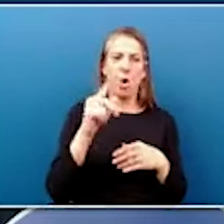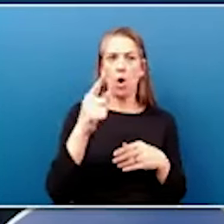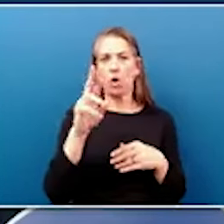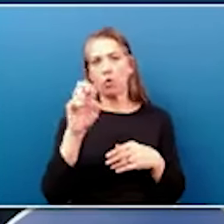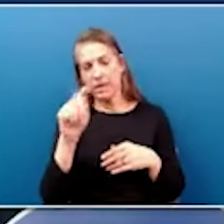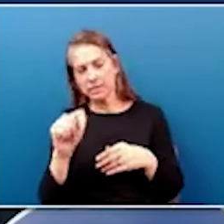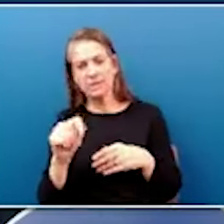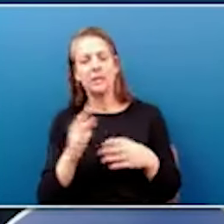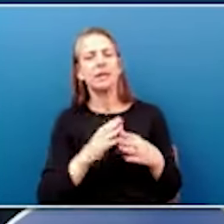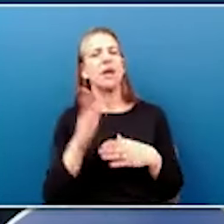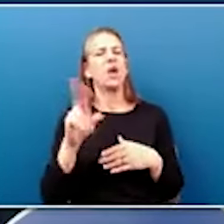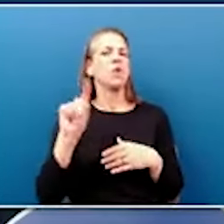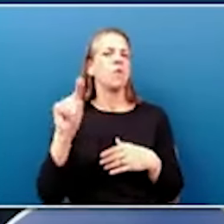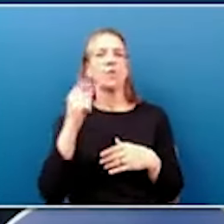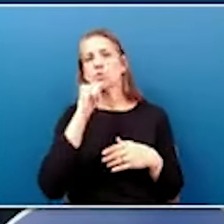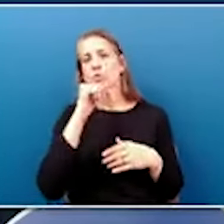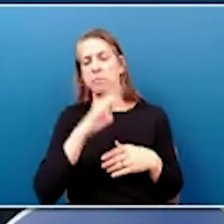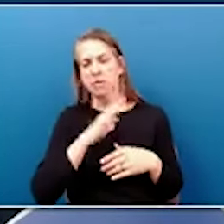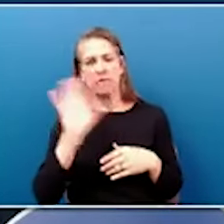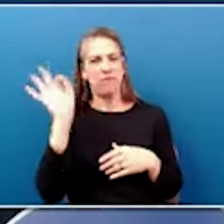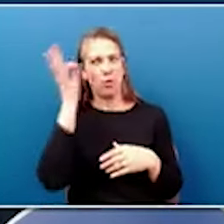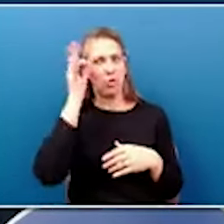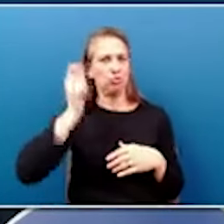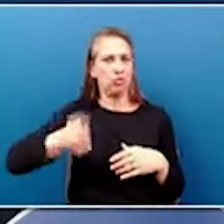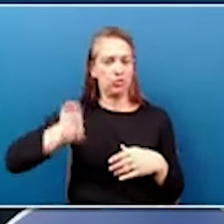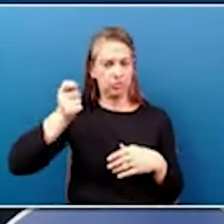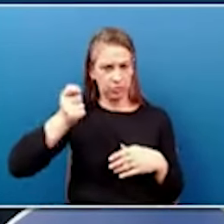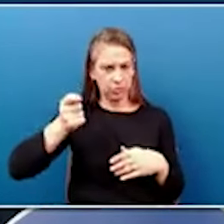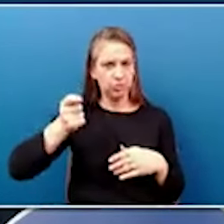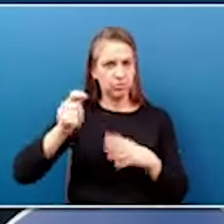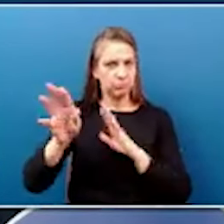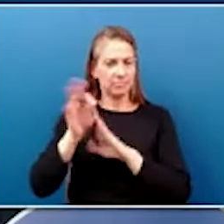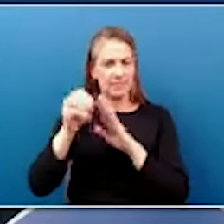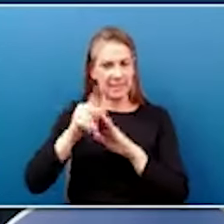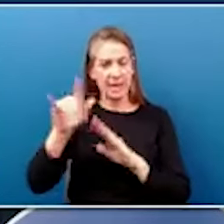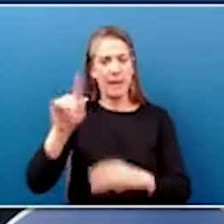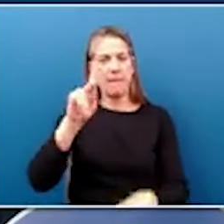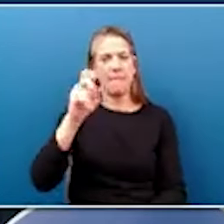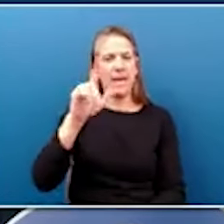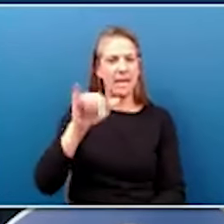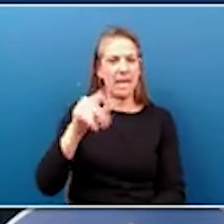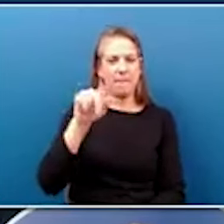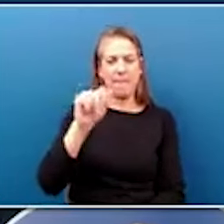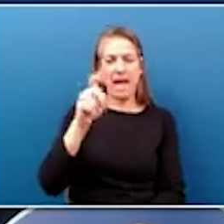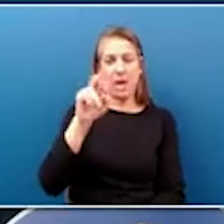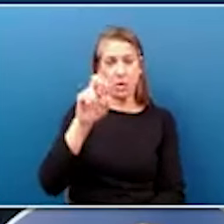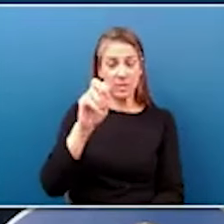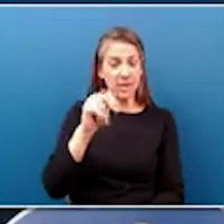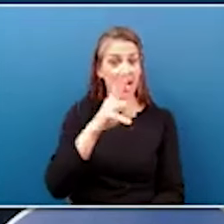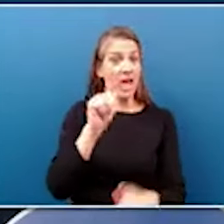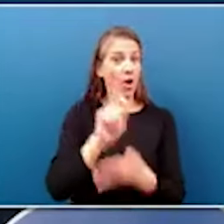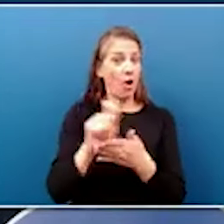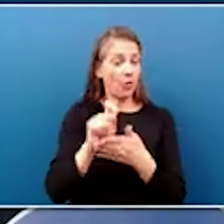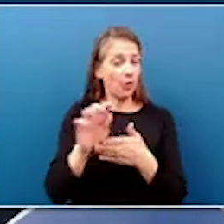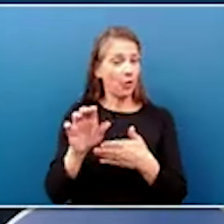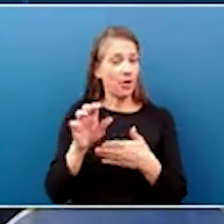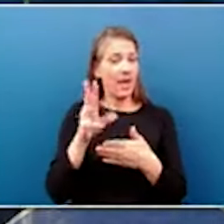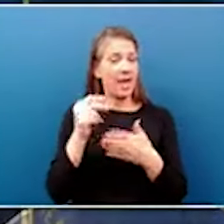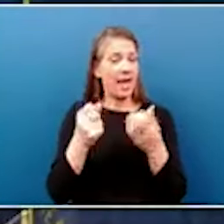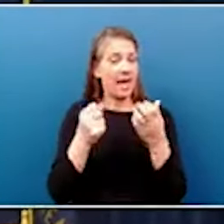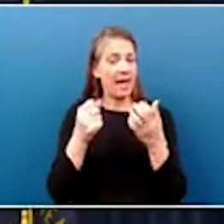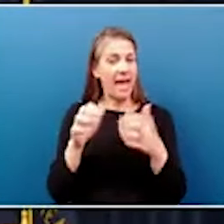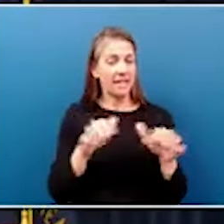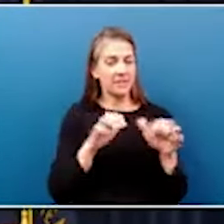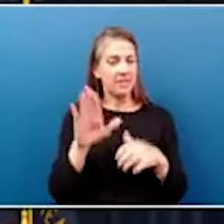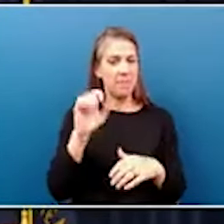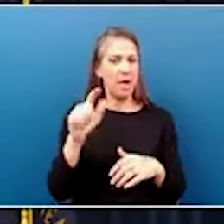woman federal judge appointed in Kentucky, Peggy Patterson, and author and social activist, Bell Hooks. We